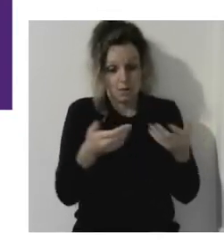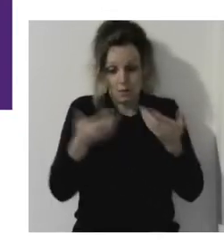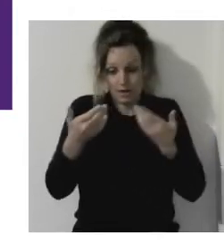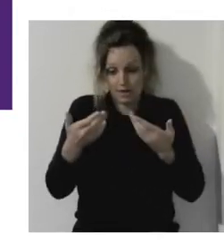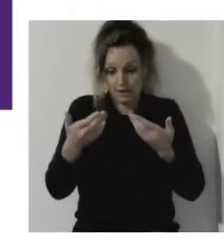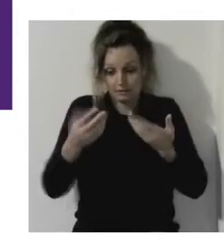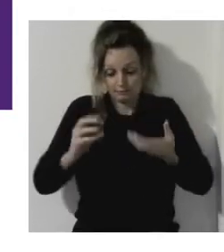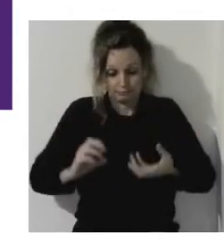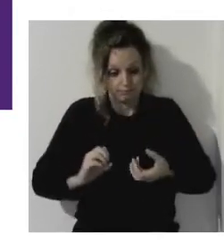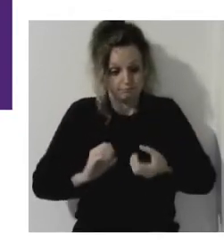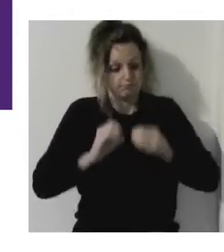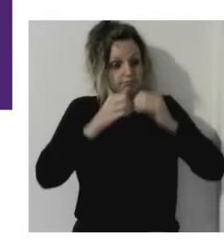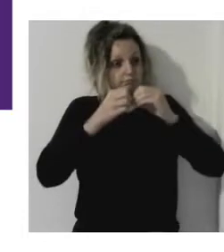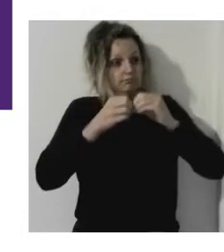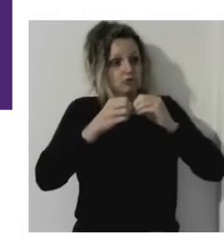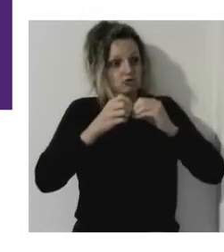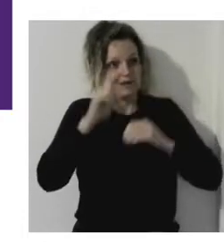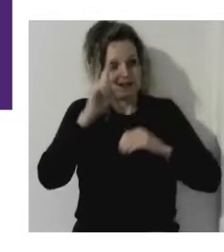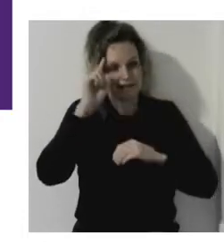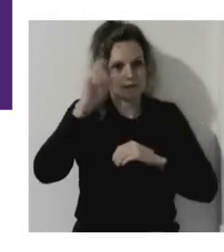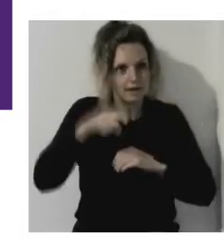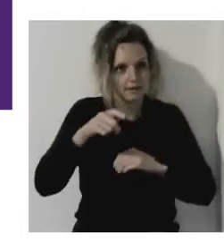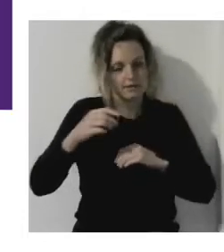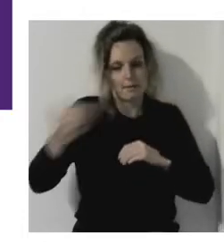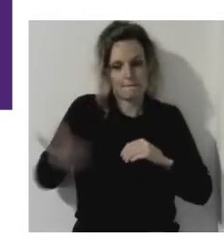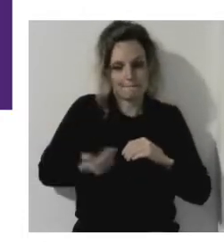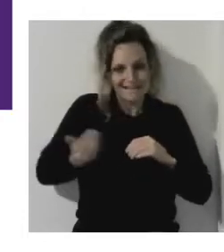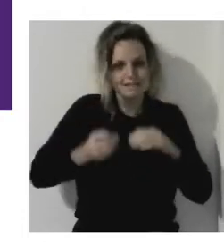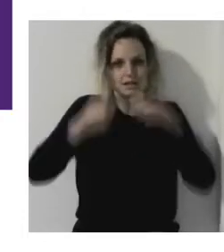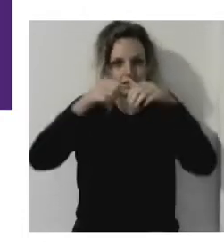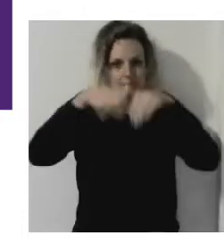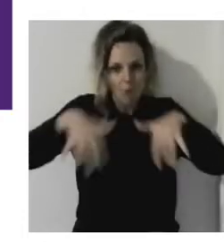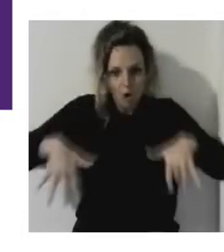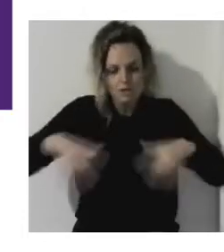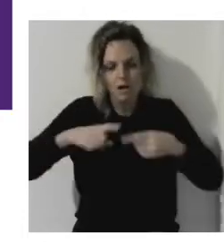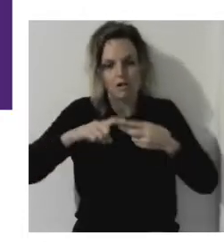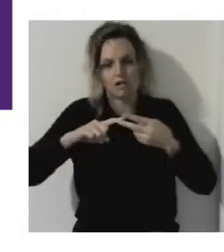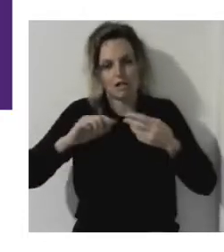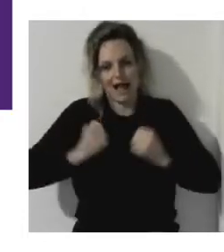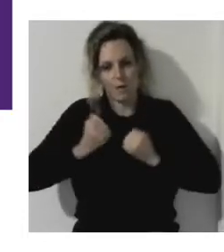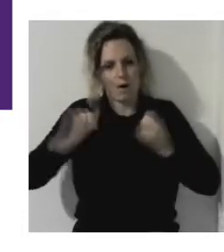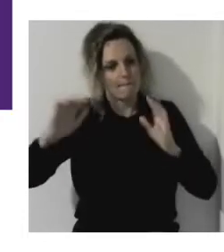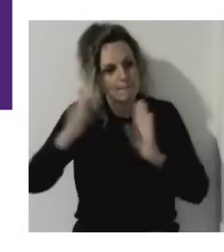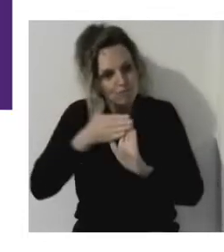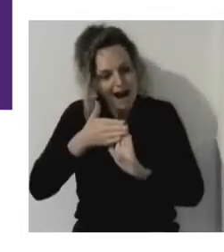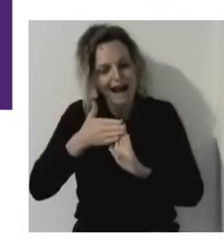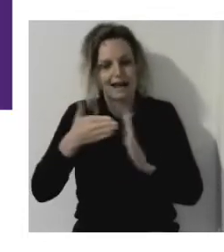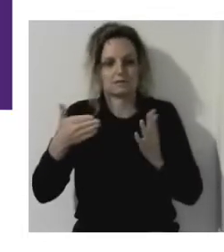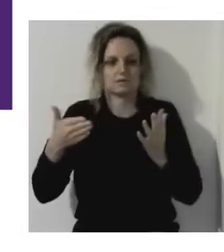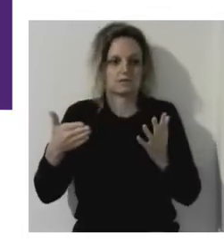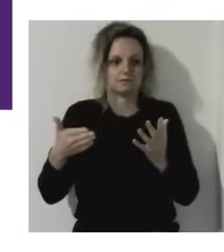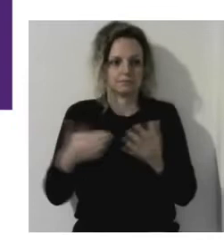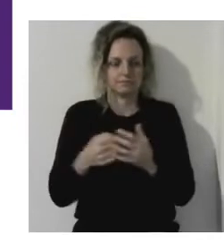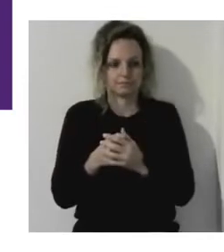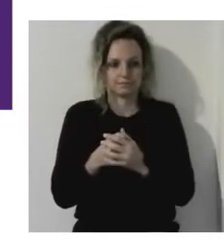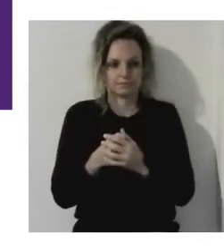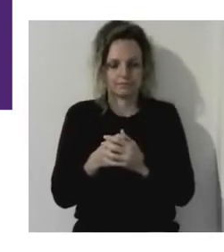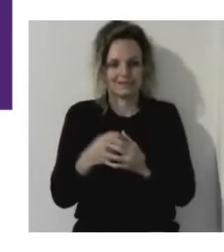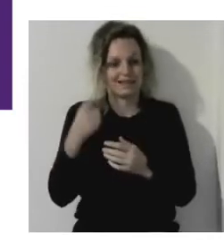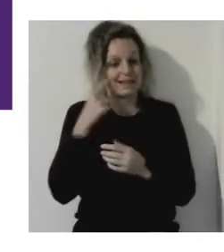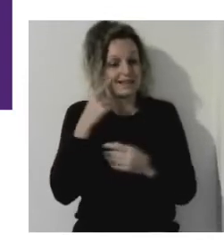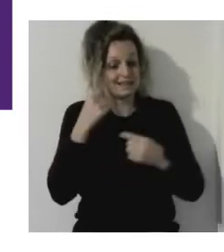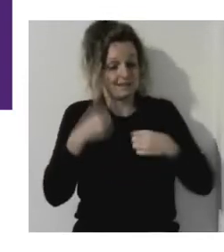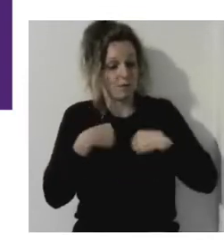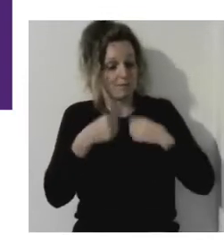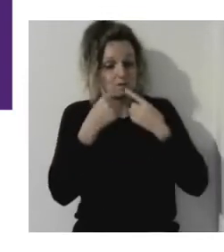that becomes the business model, that becomes our brand and growth and so on. So it's really interesting, this is very easy for me to, of course, say this, but actually,